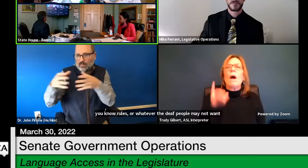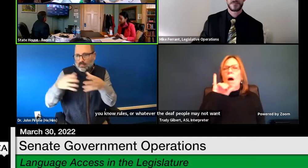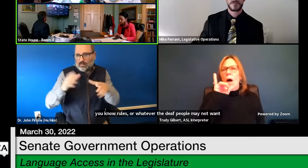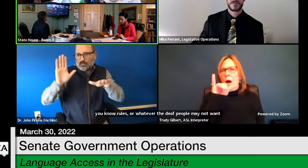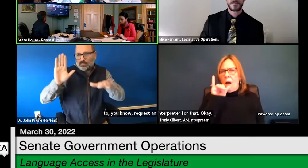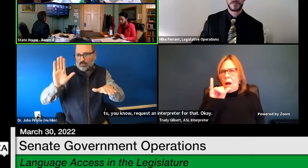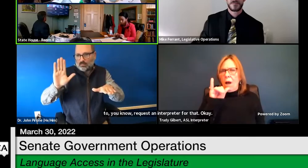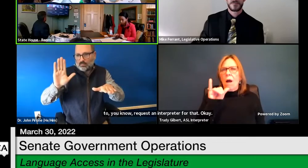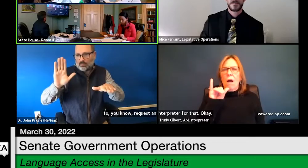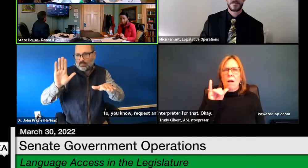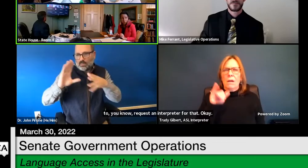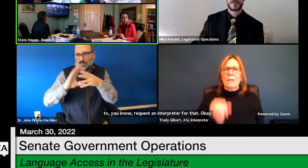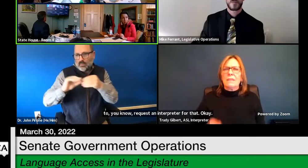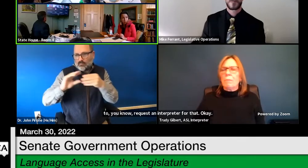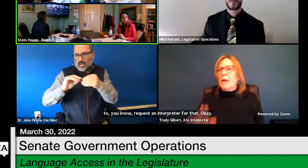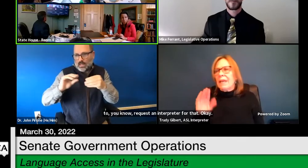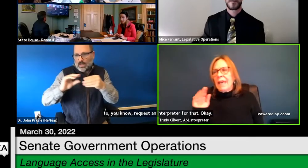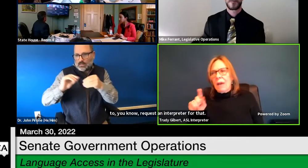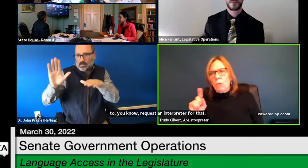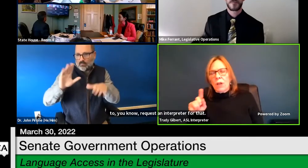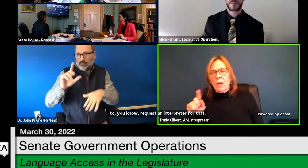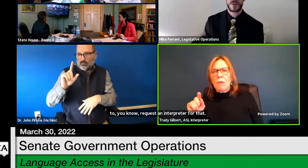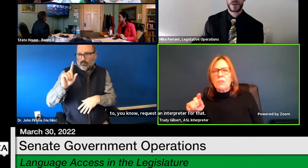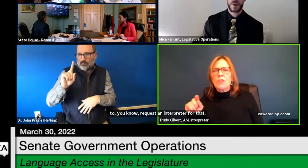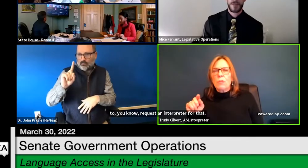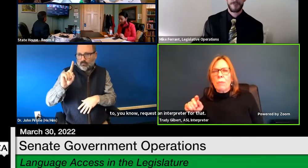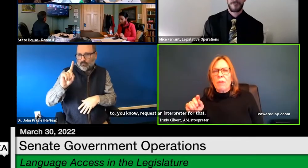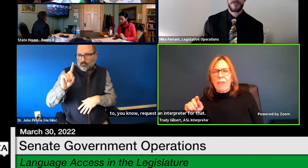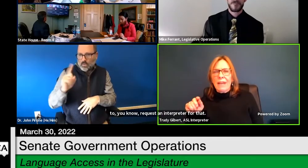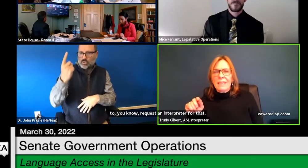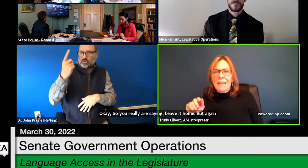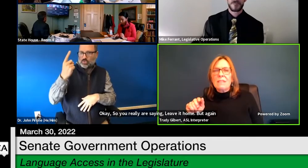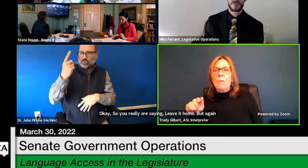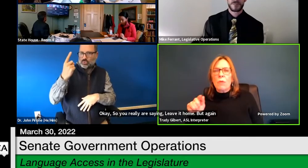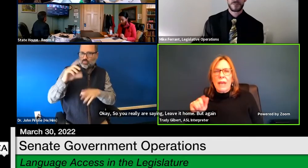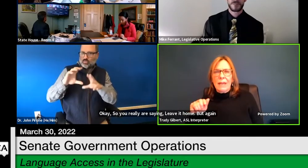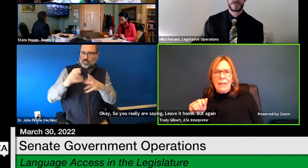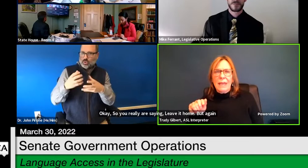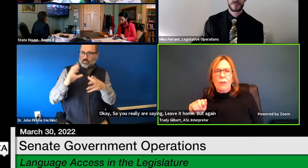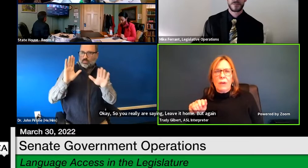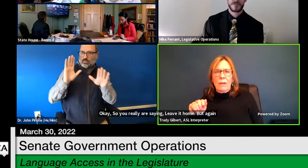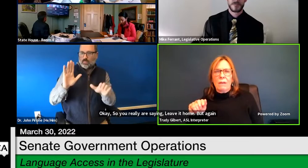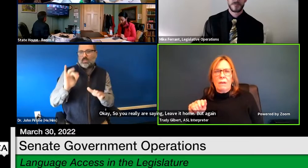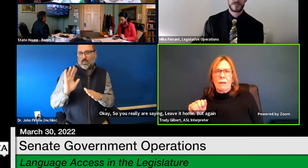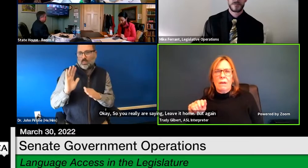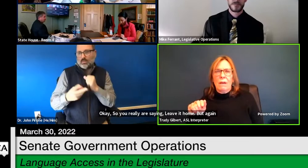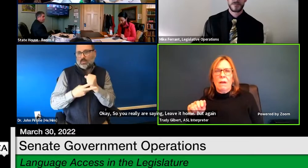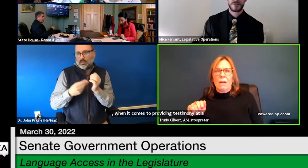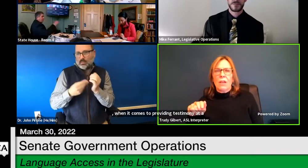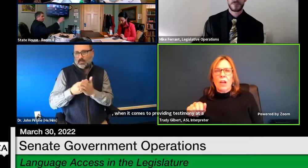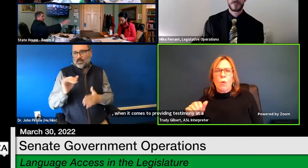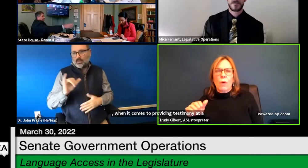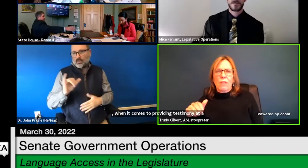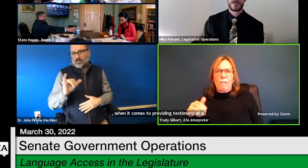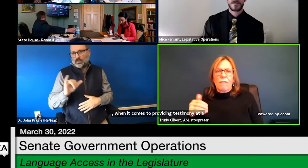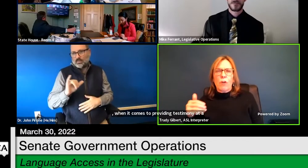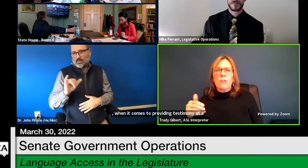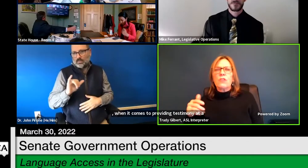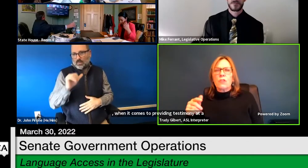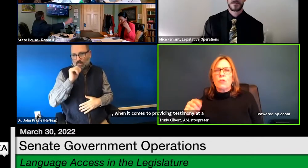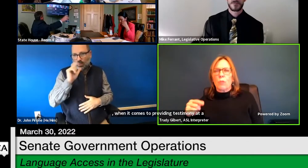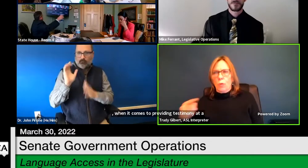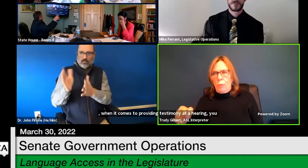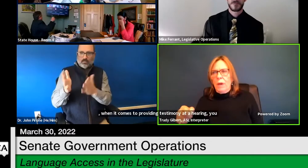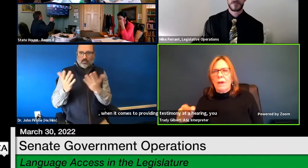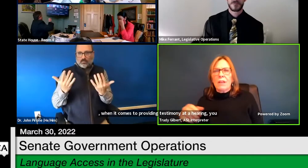so you really are saying, oh, but again, when it comes to providing testimony at a hearing, you know, we're the